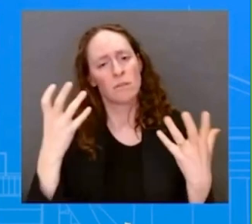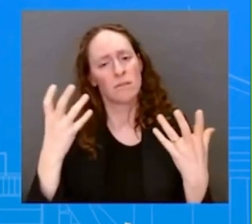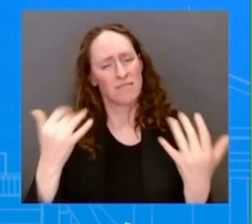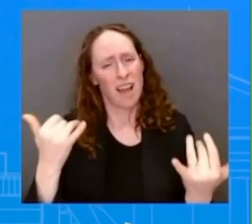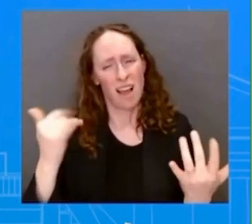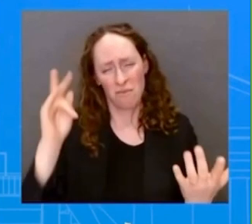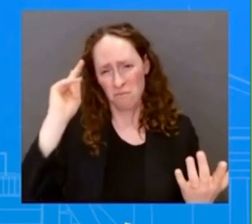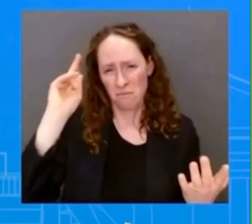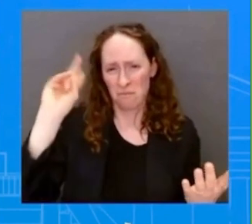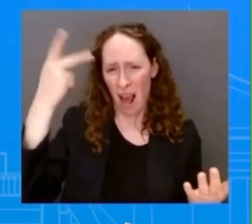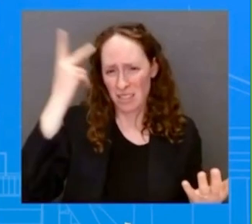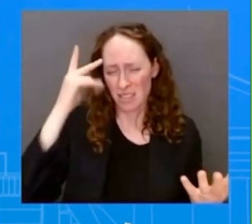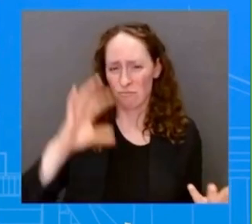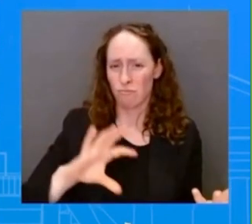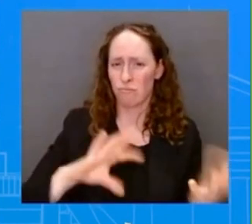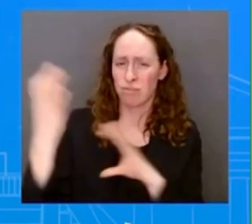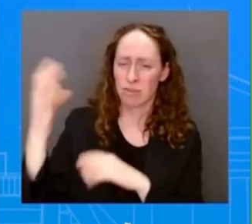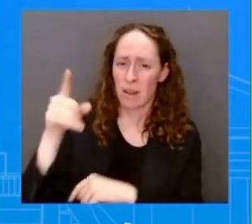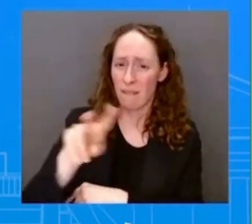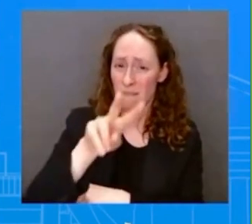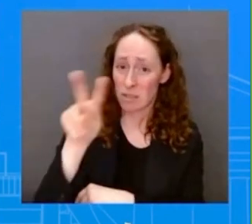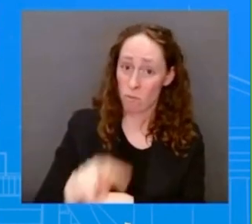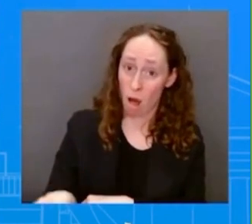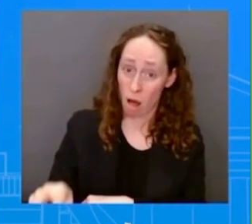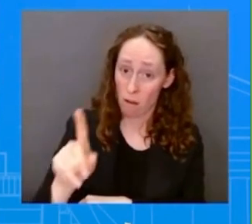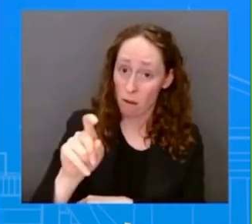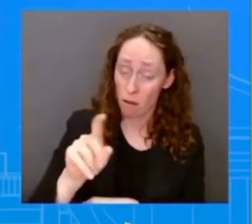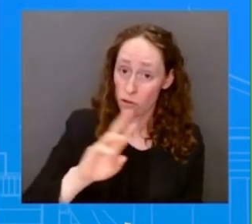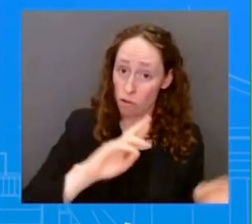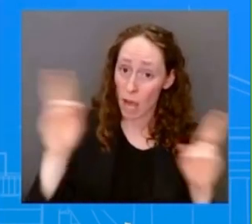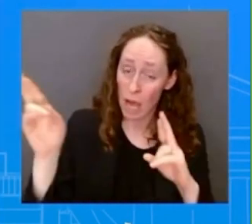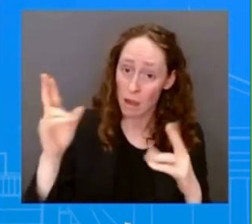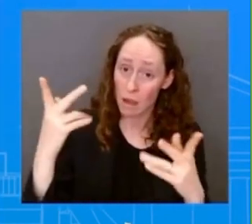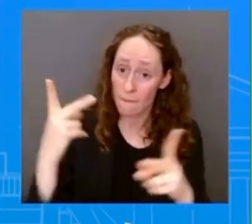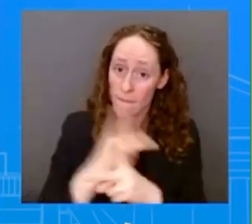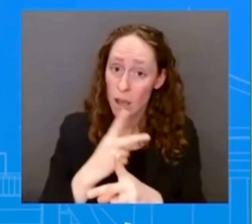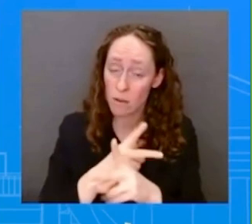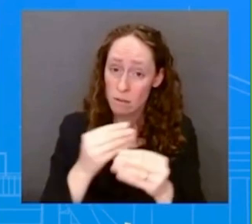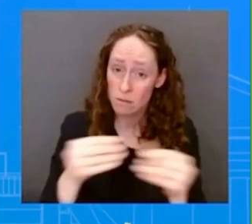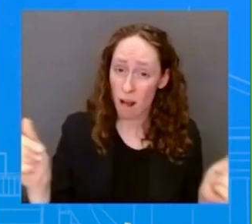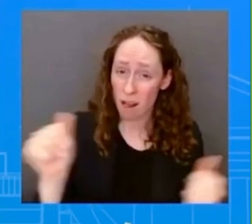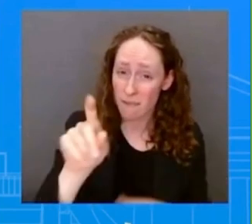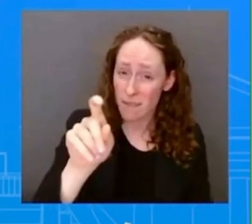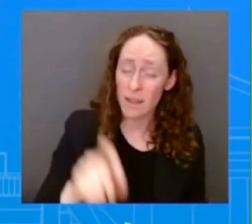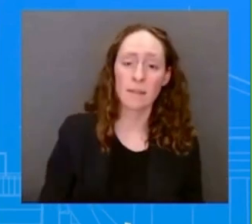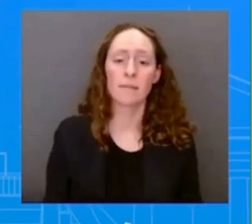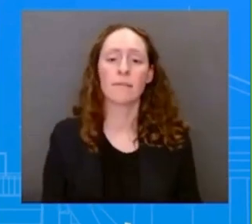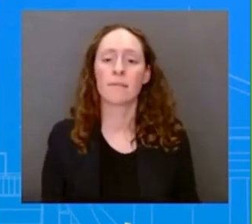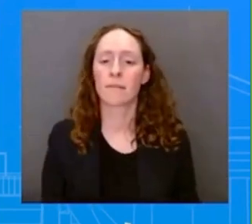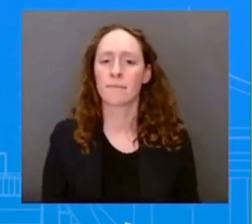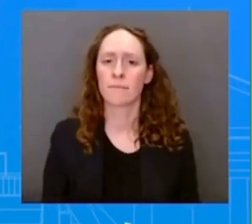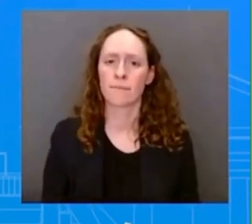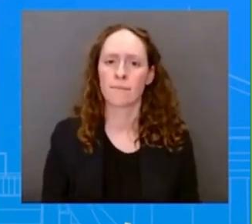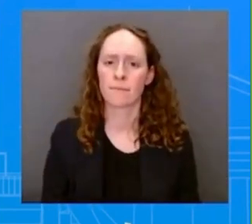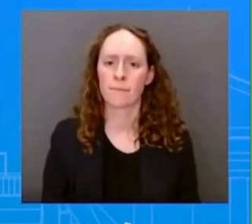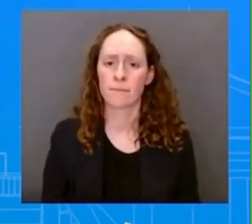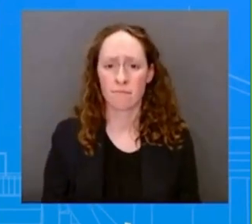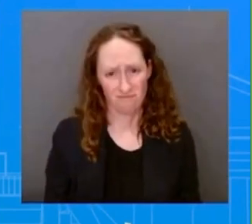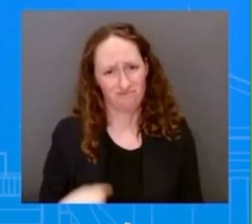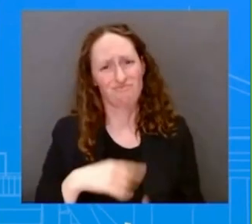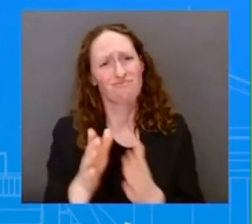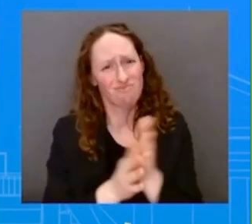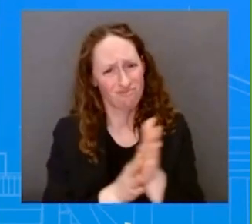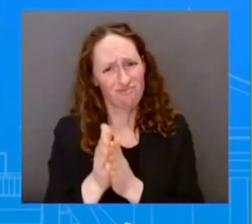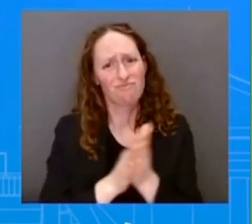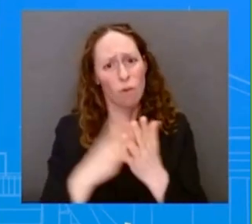suggested today? We're interested certainly in having continued discussions here, but I'm not aware of